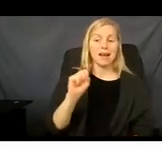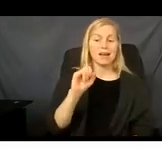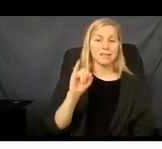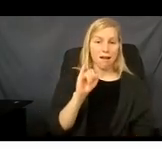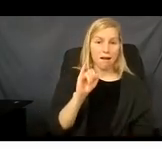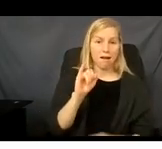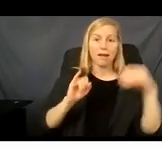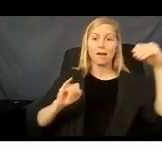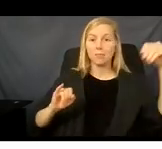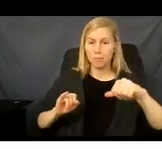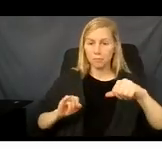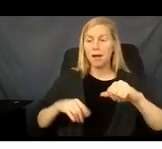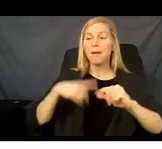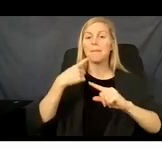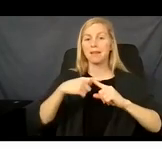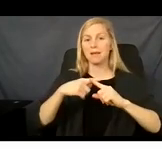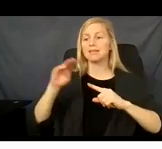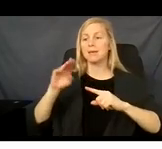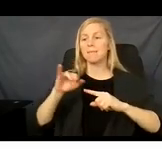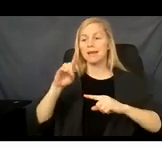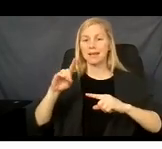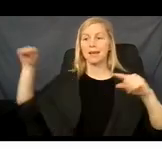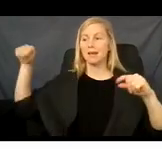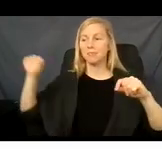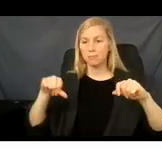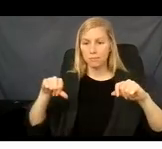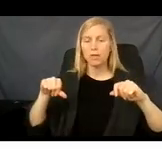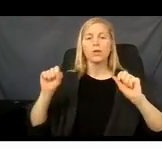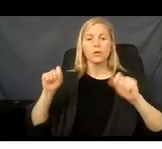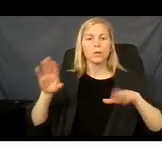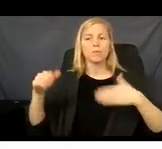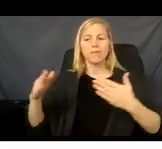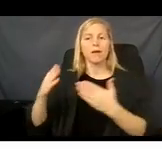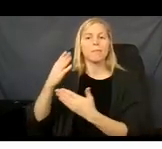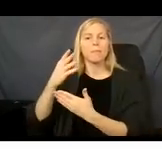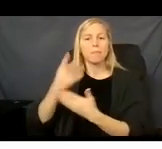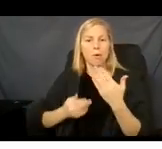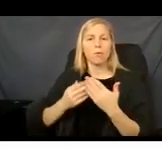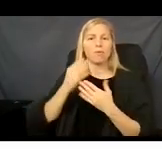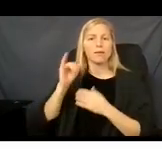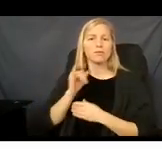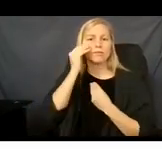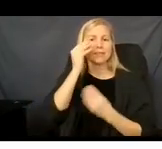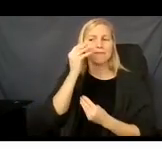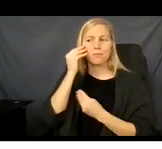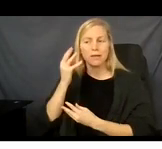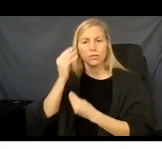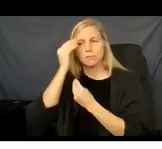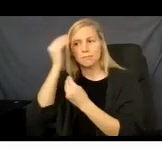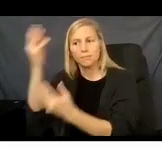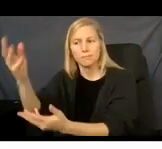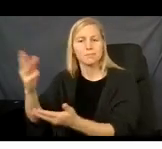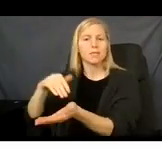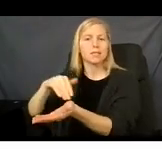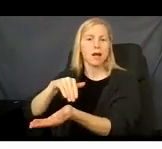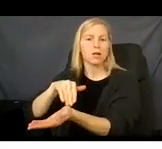can present your Medicaid information to the provider to access dental services and family planning services.